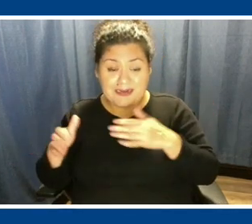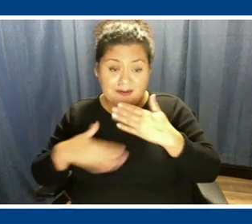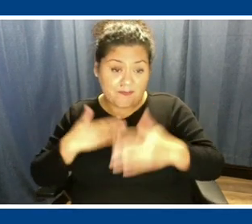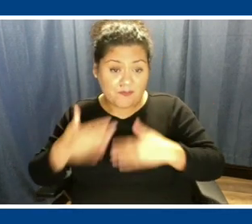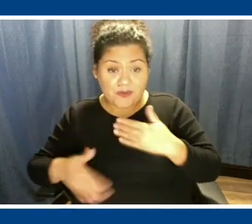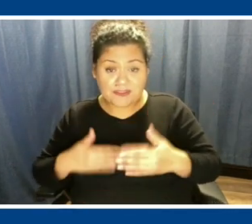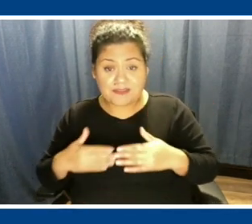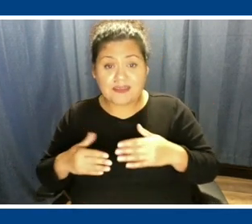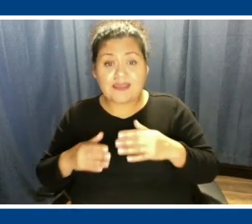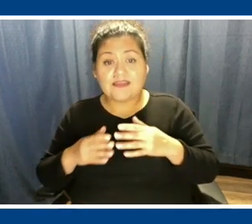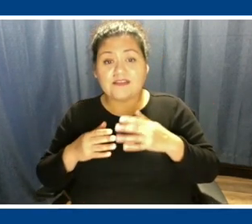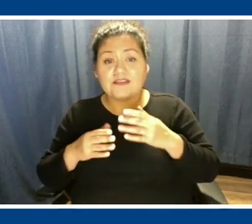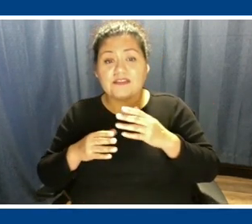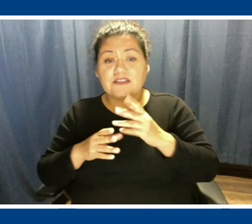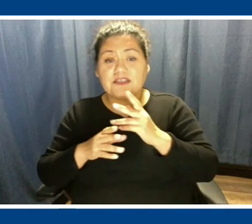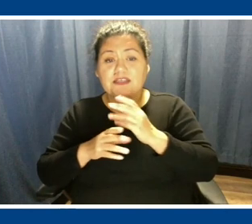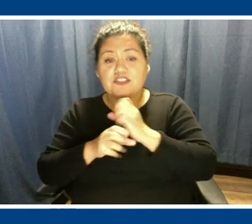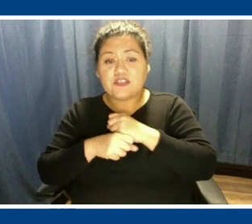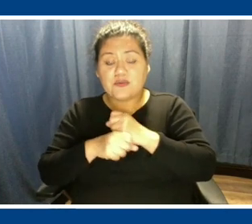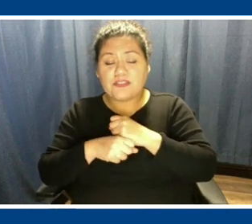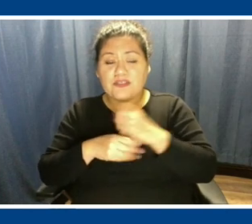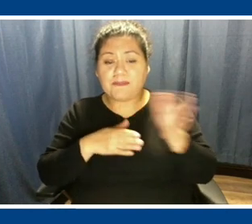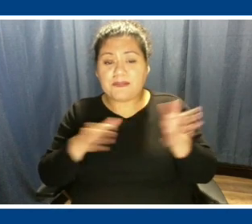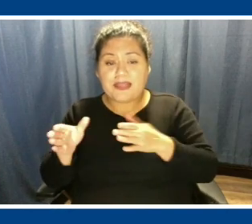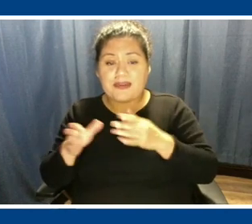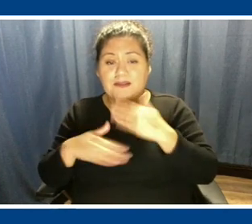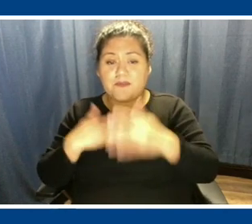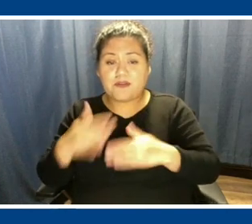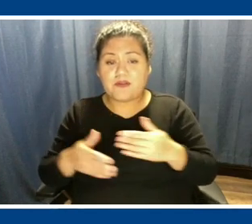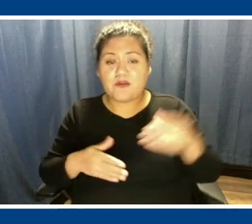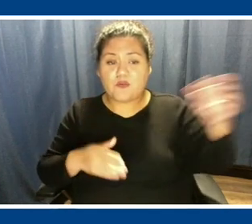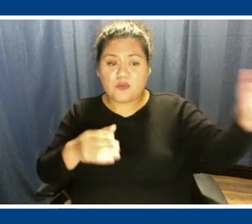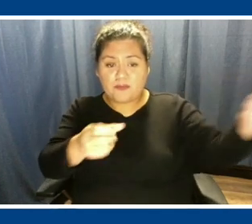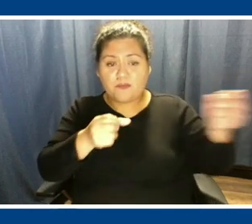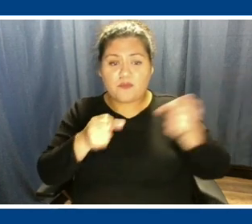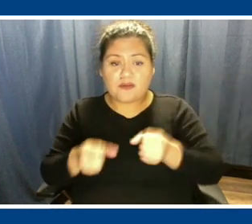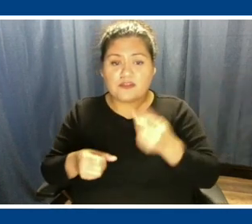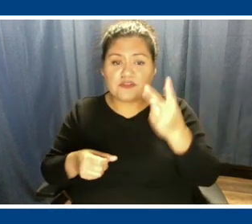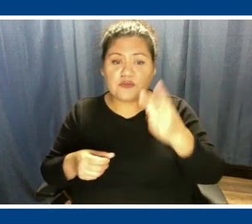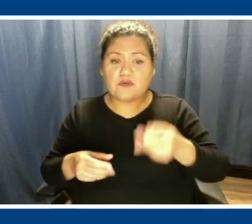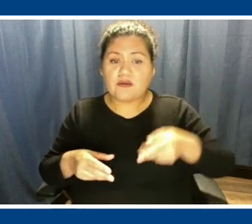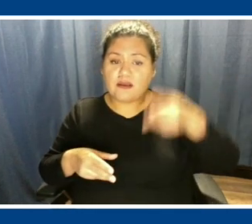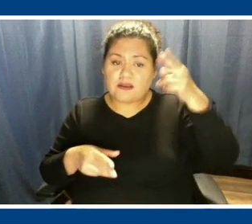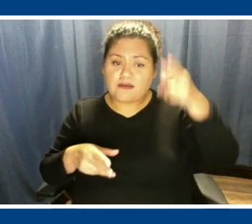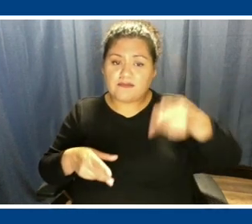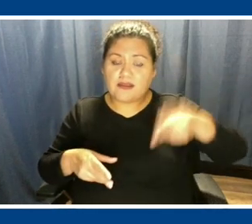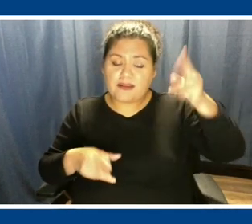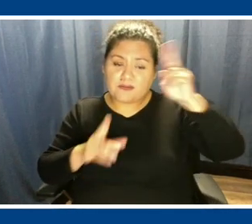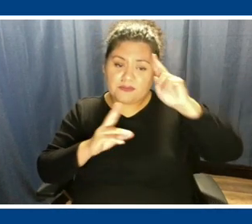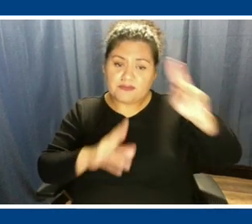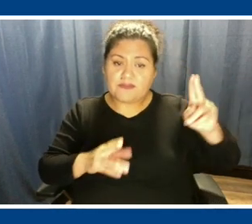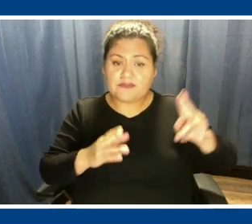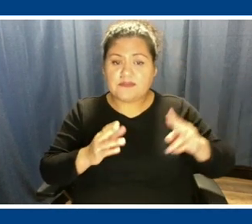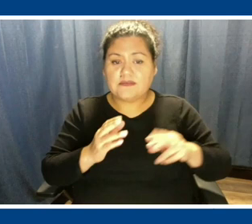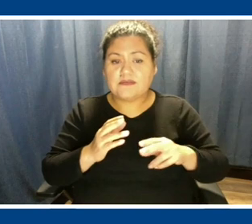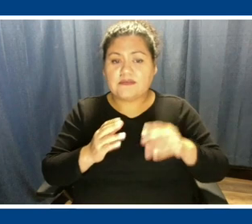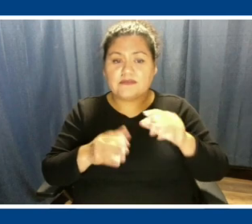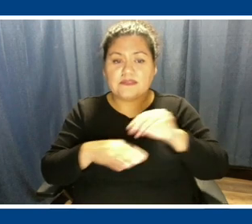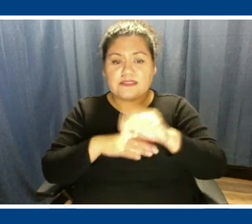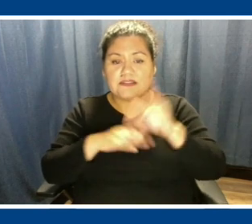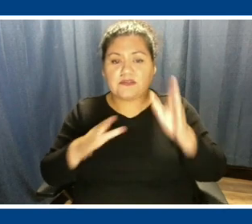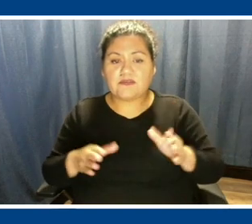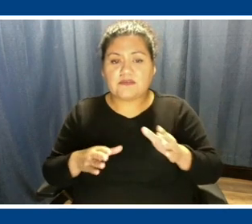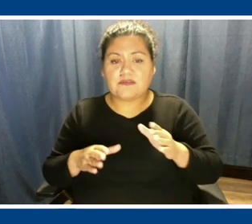planning process. We brought in two highly regarded consultants that assist utilities across the country